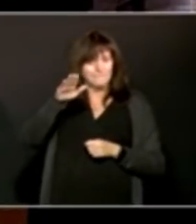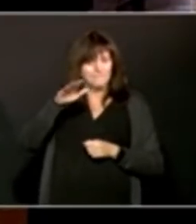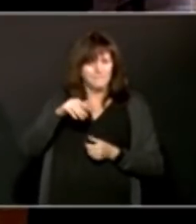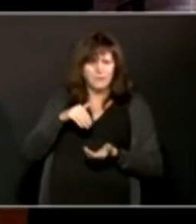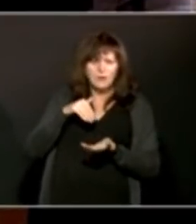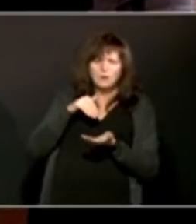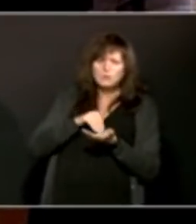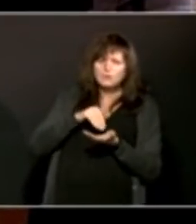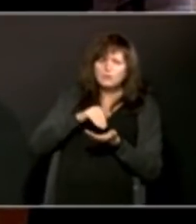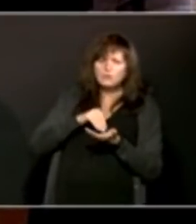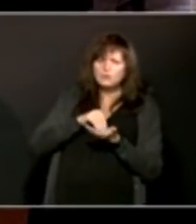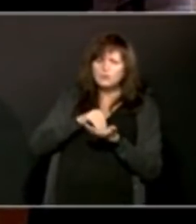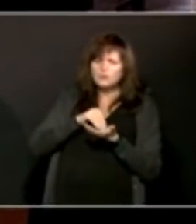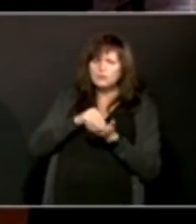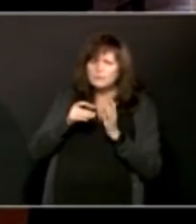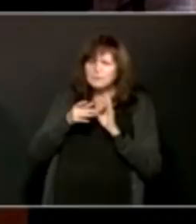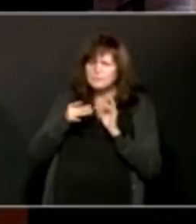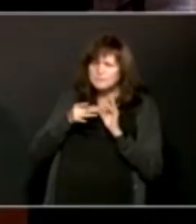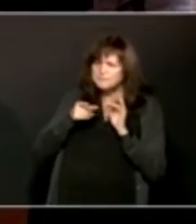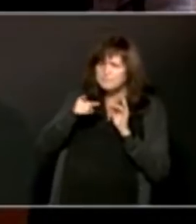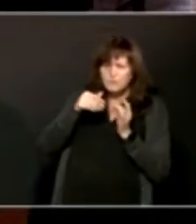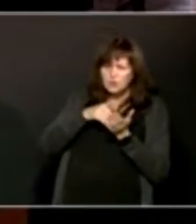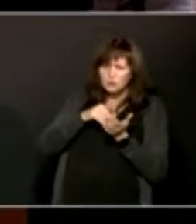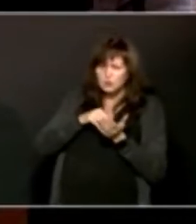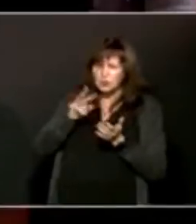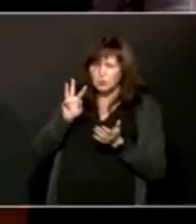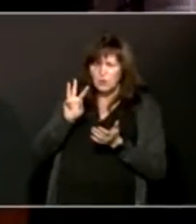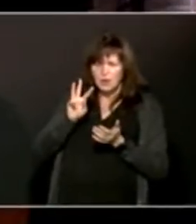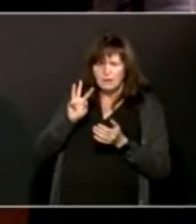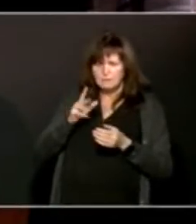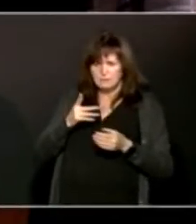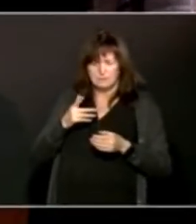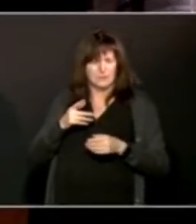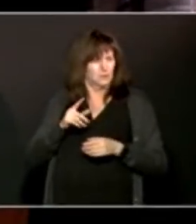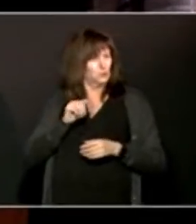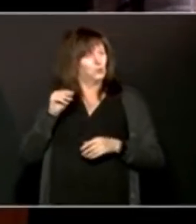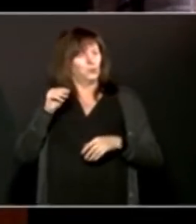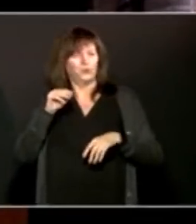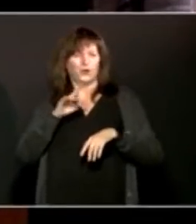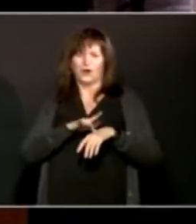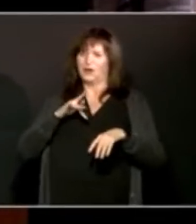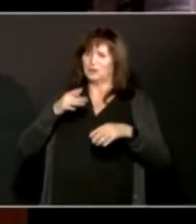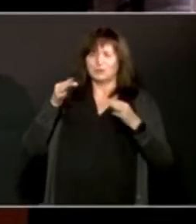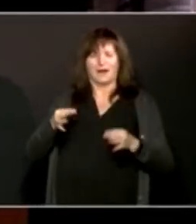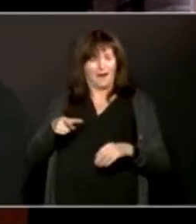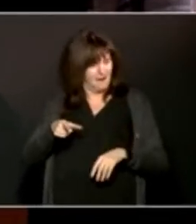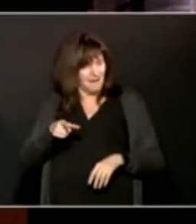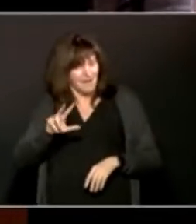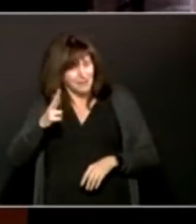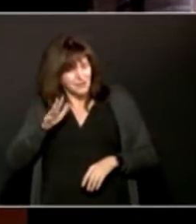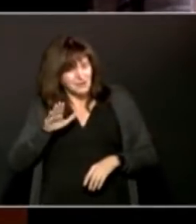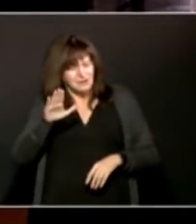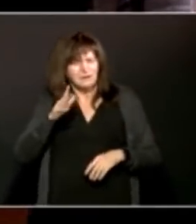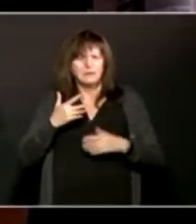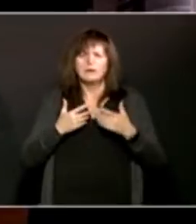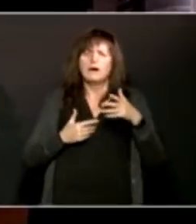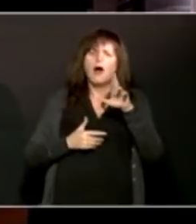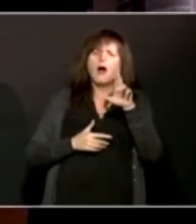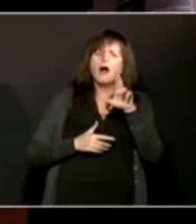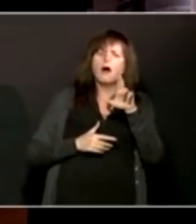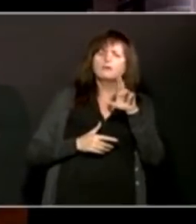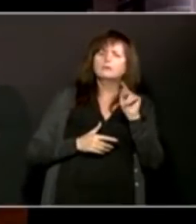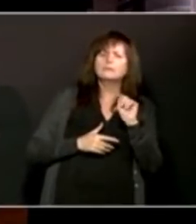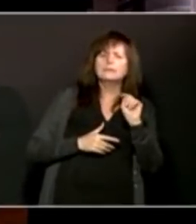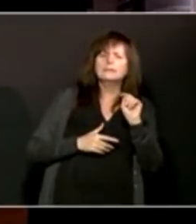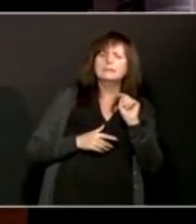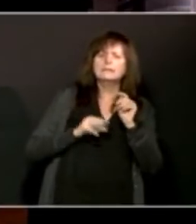call it, whether that's what we're seeing. But the RT numbers do look worrying, don't they? Are we not watching